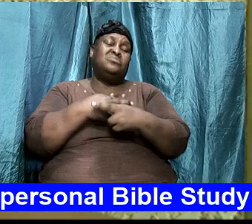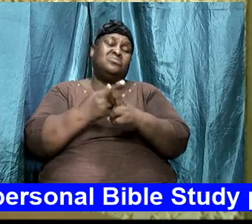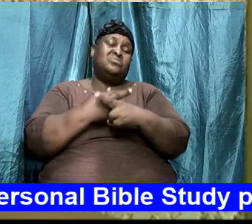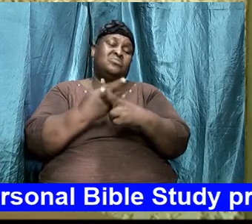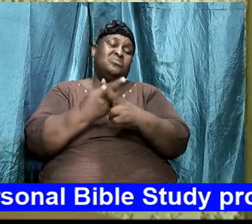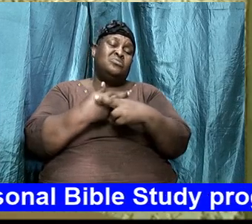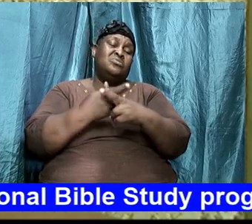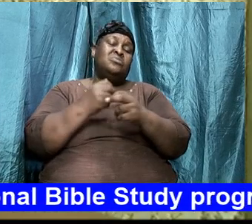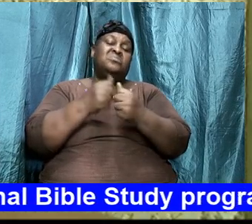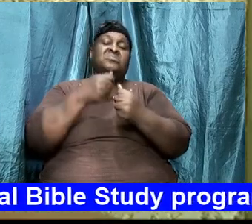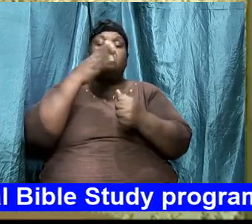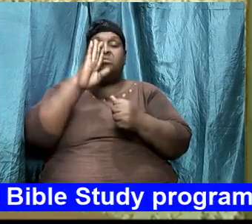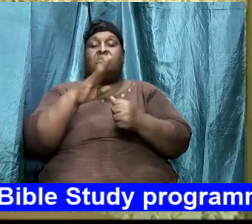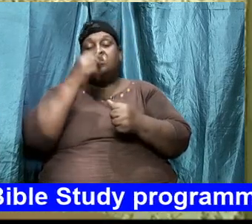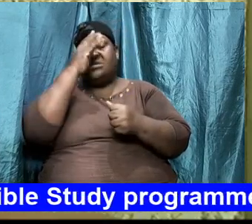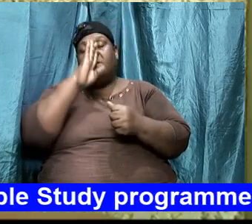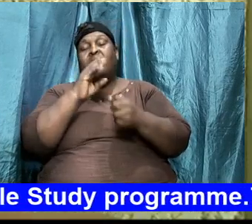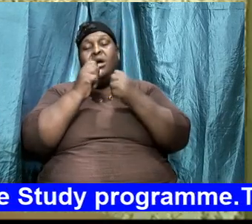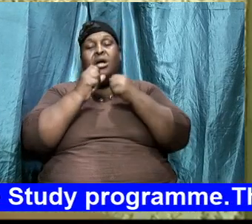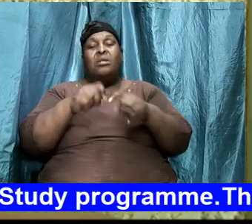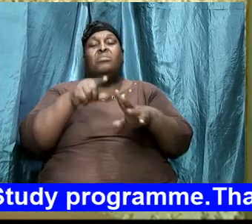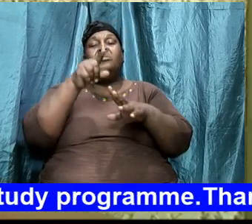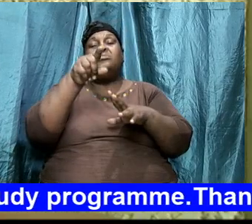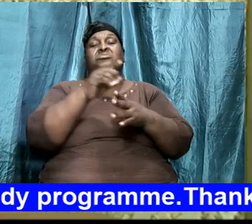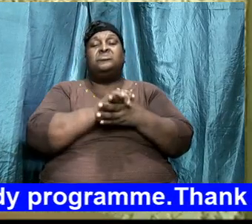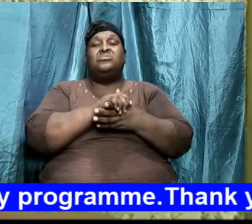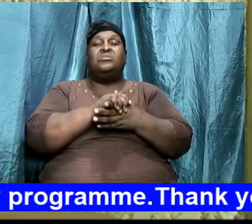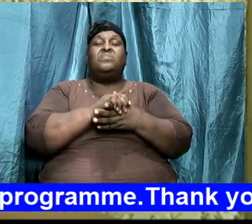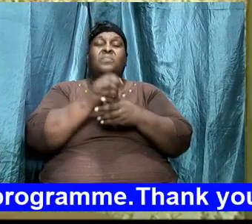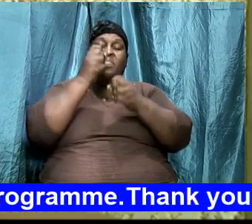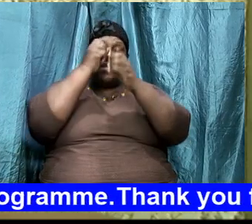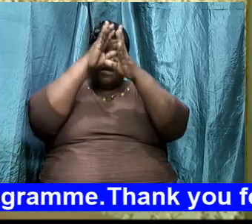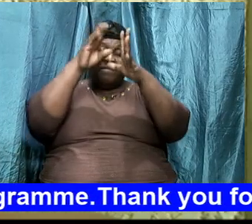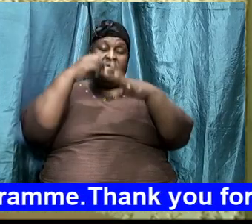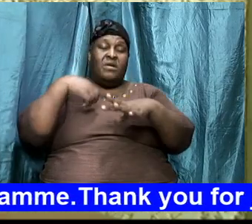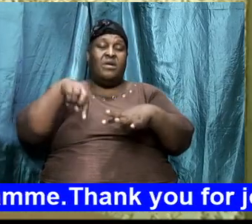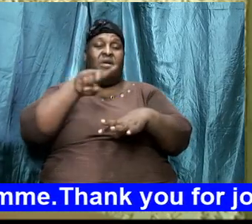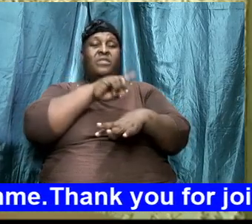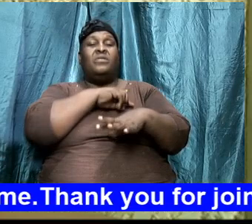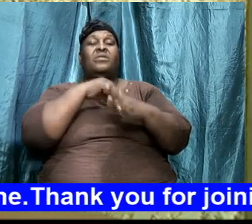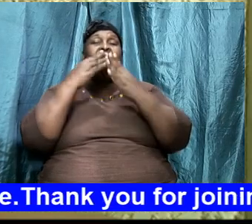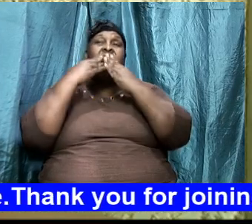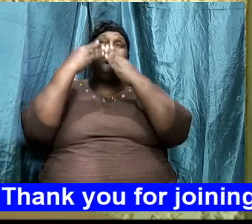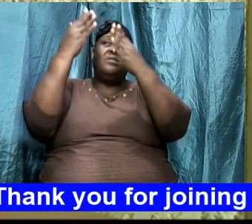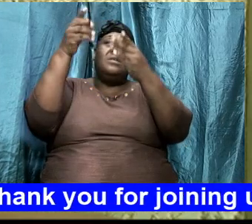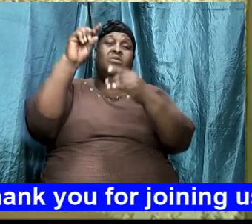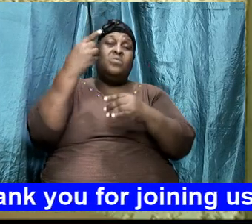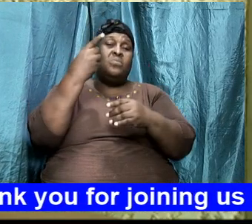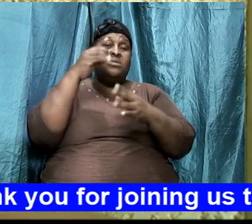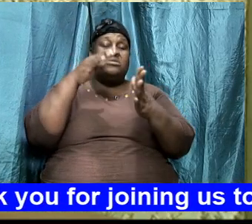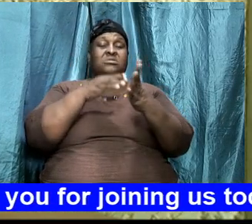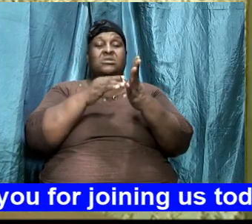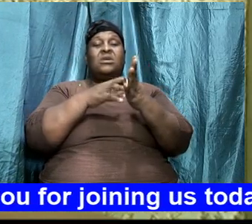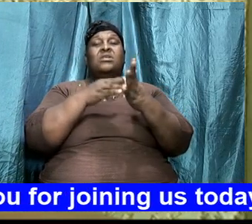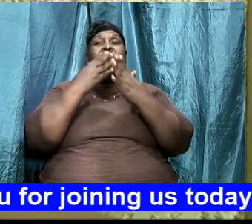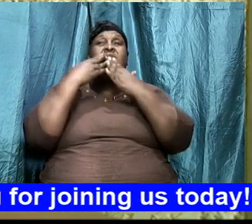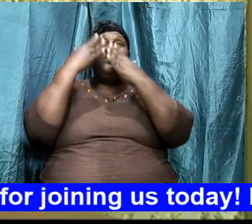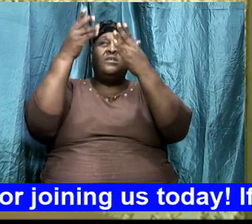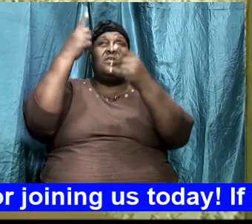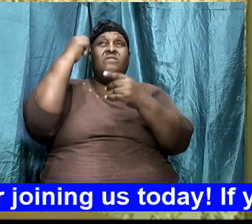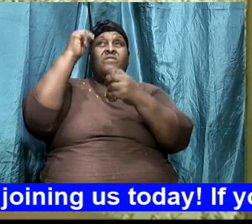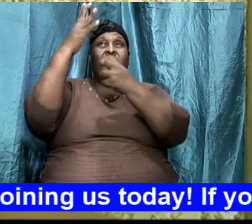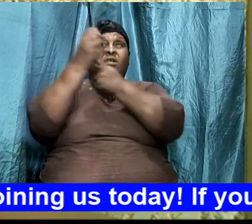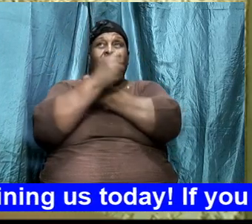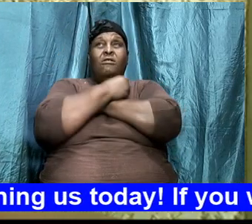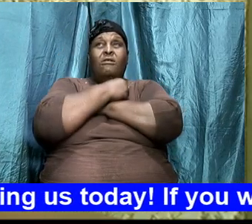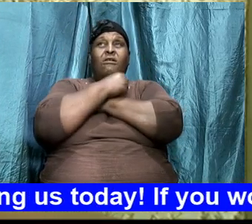in the name of the Lord Jesus let us bow our heads and pray Father we want to thank you once again and we thank you for your love